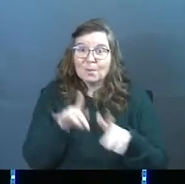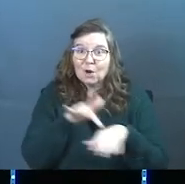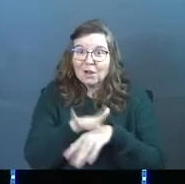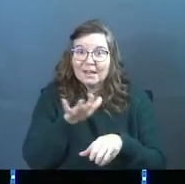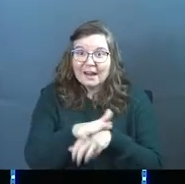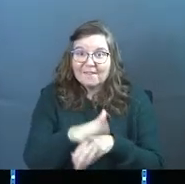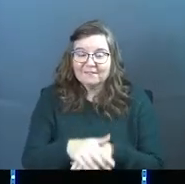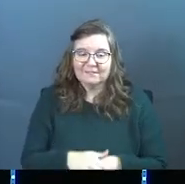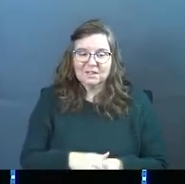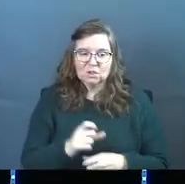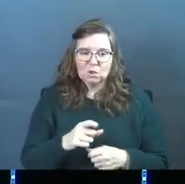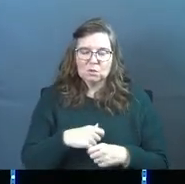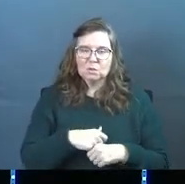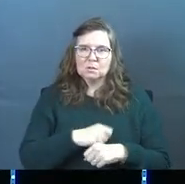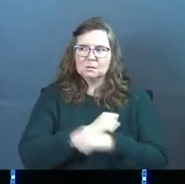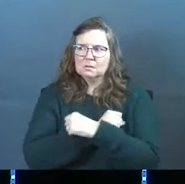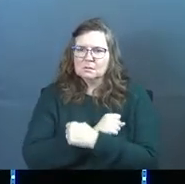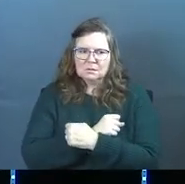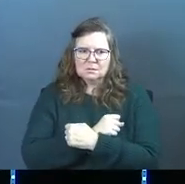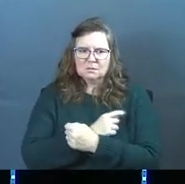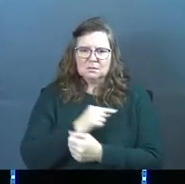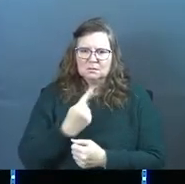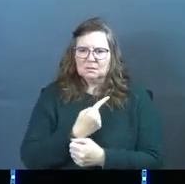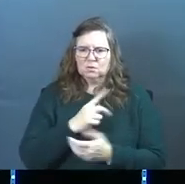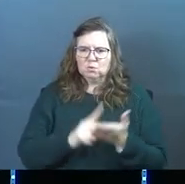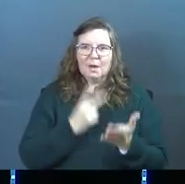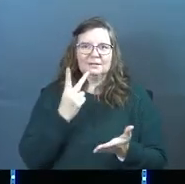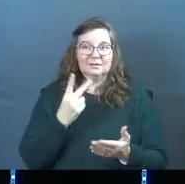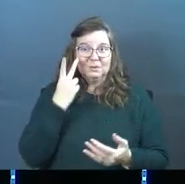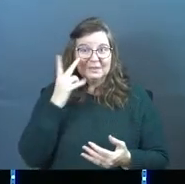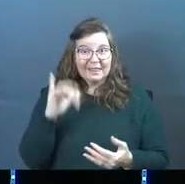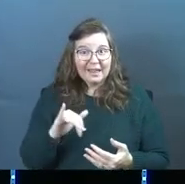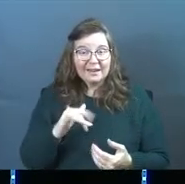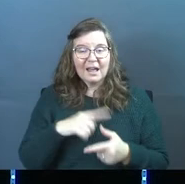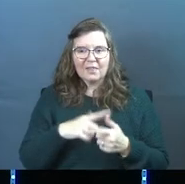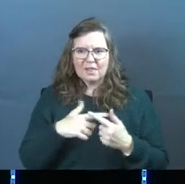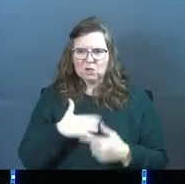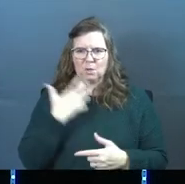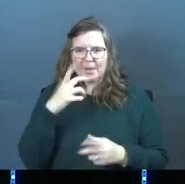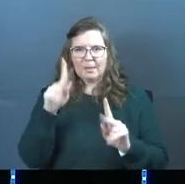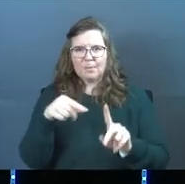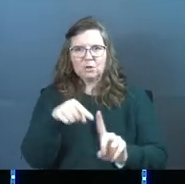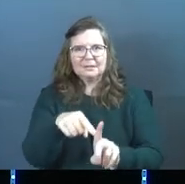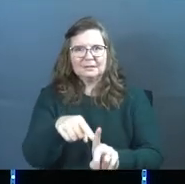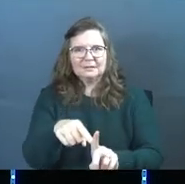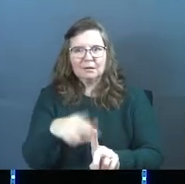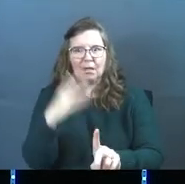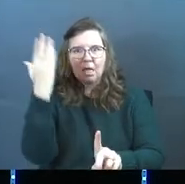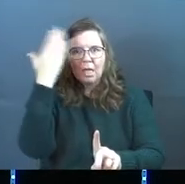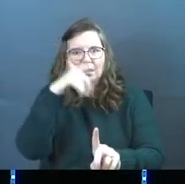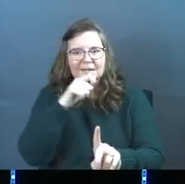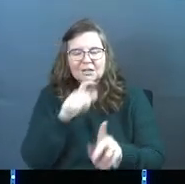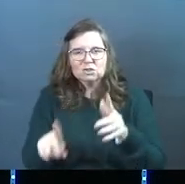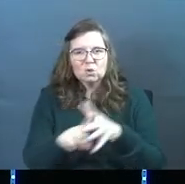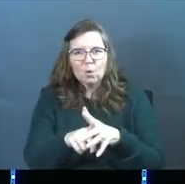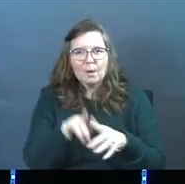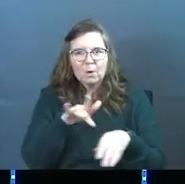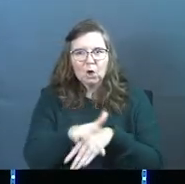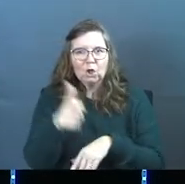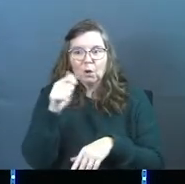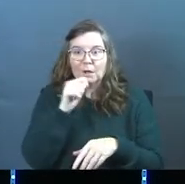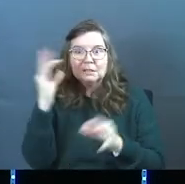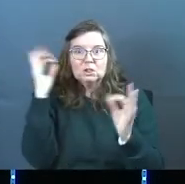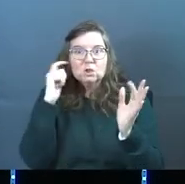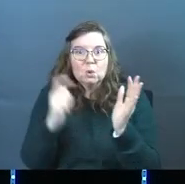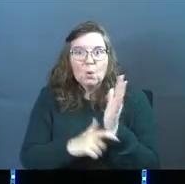early enough. So you get cut twice. Do you see that? And then you're mad at the person, because they didn't show up earlier,